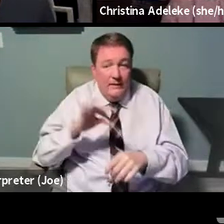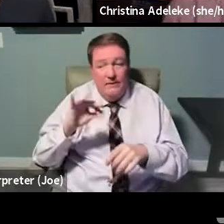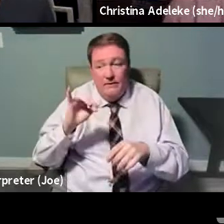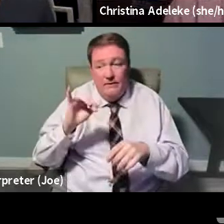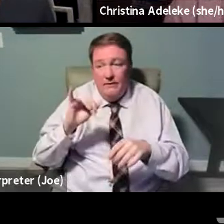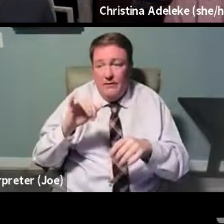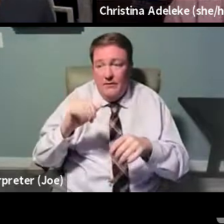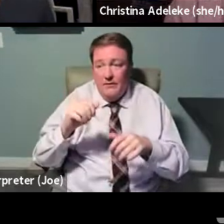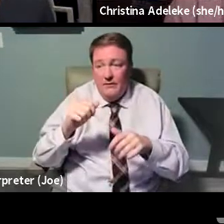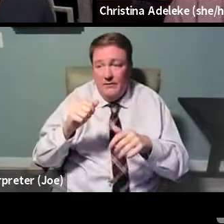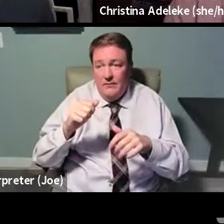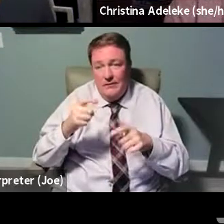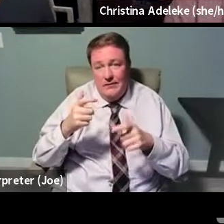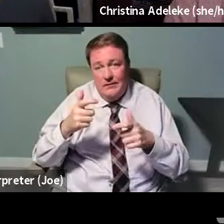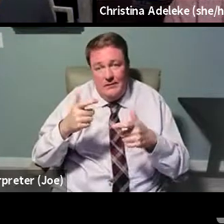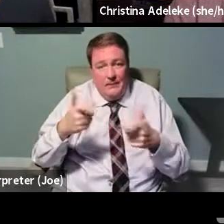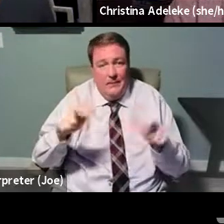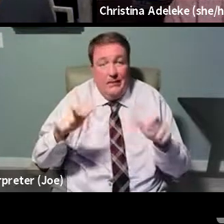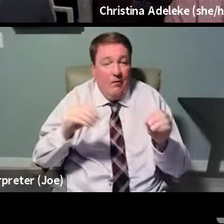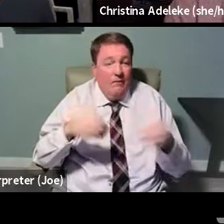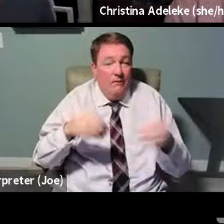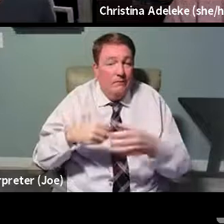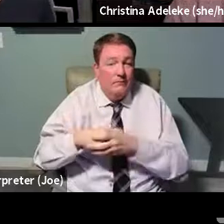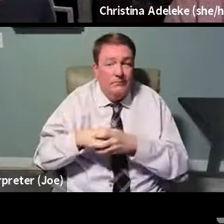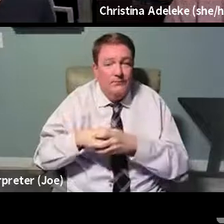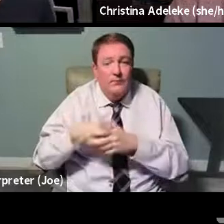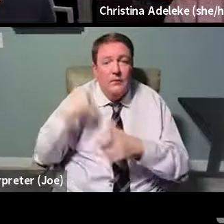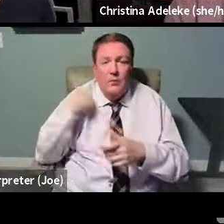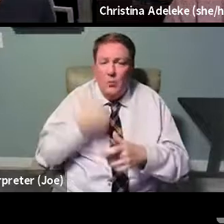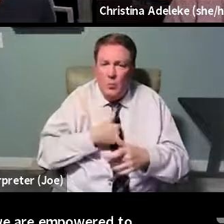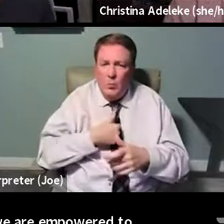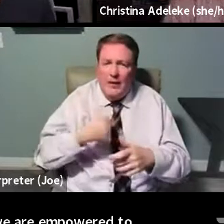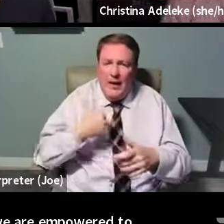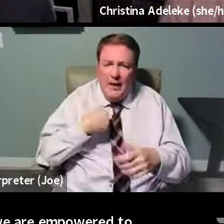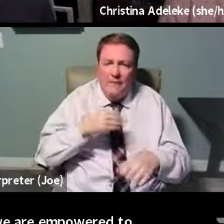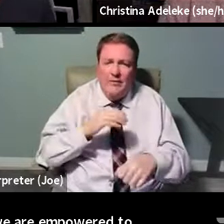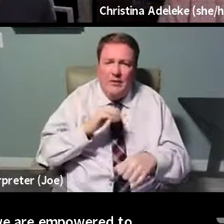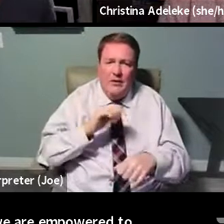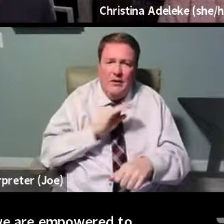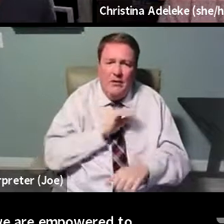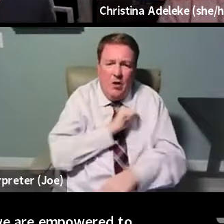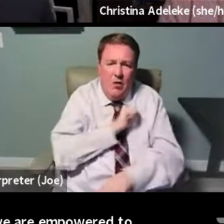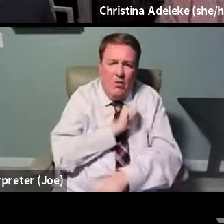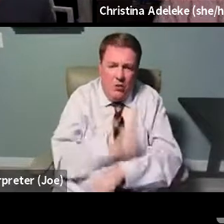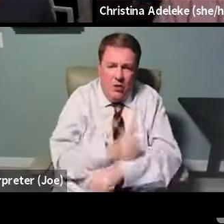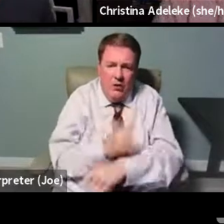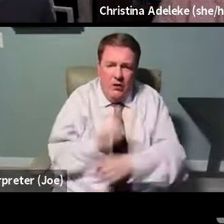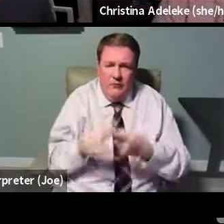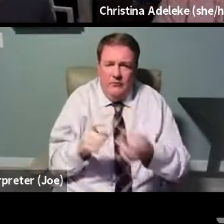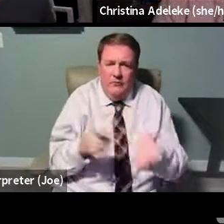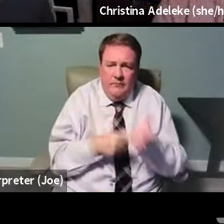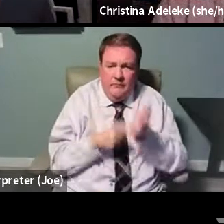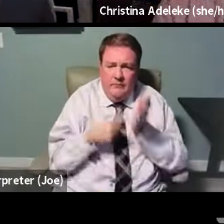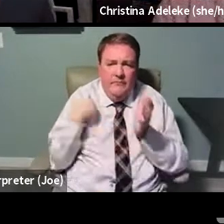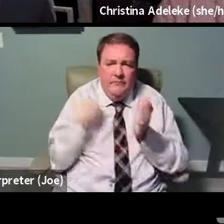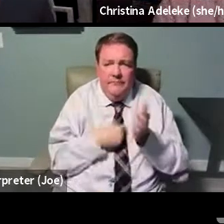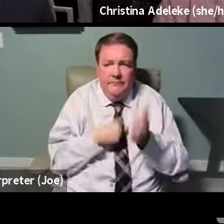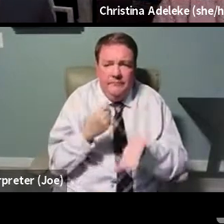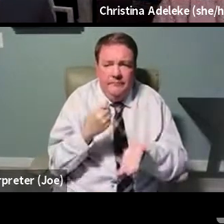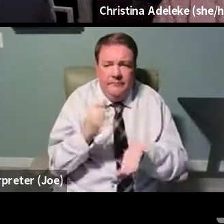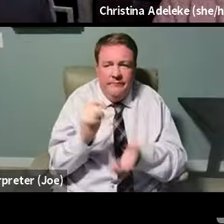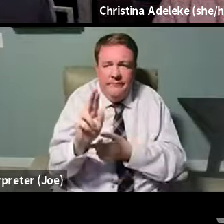you know, if it's we are empowered to claim that and to demand that we're treated, you know, as human beings.